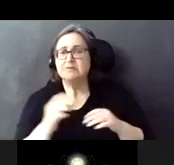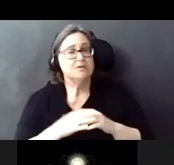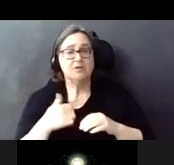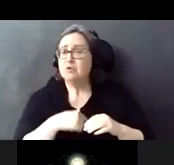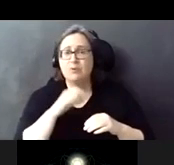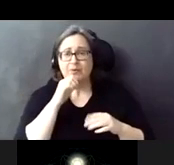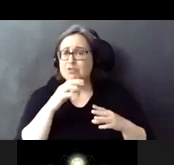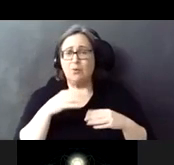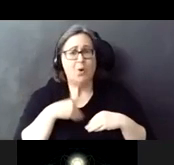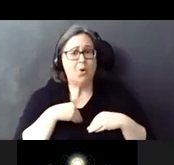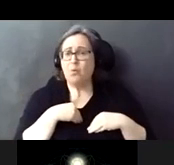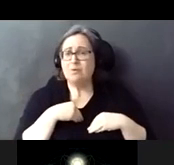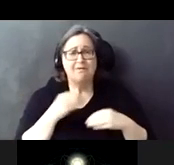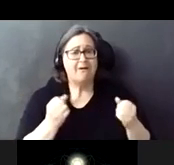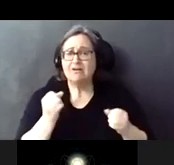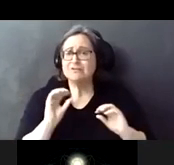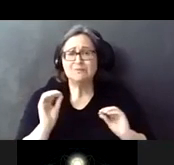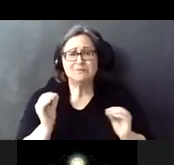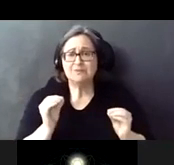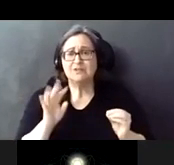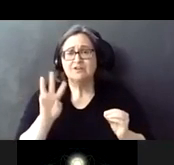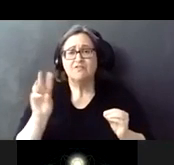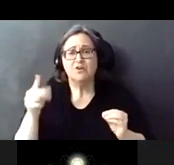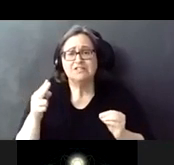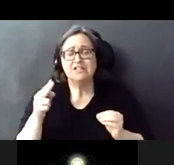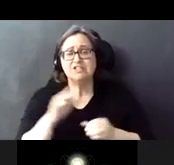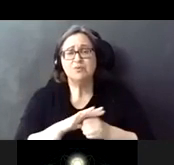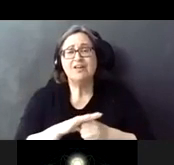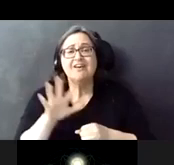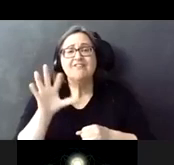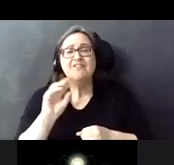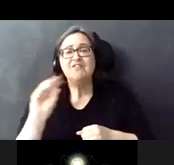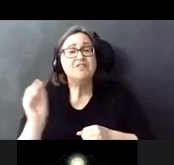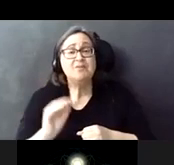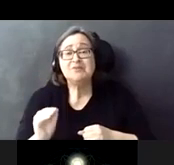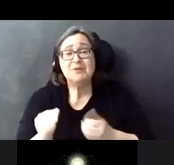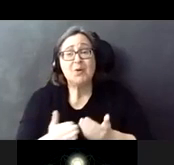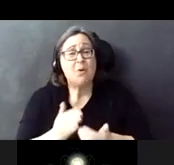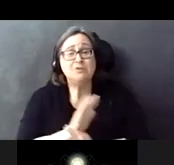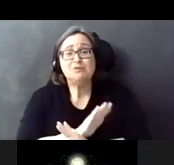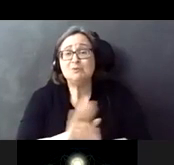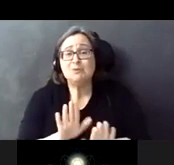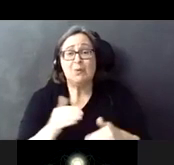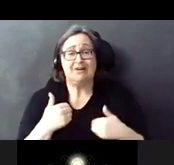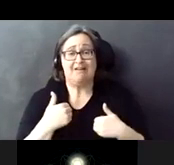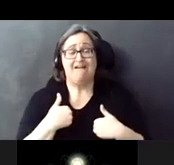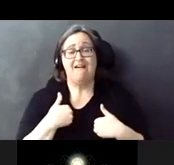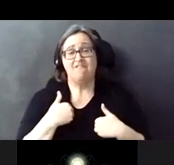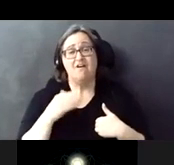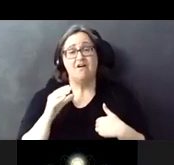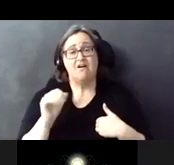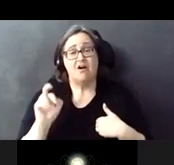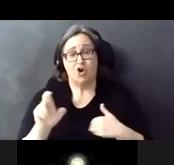not own cars. In the 46th Ward, close to 50% of us do not own a car.